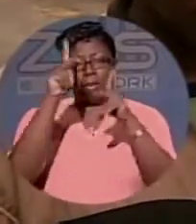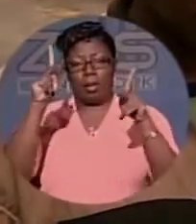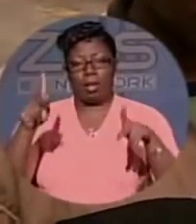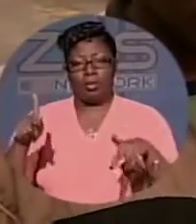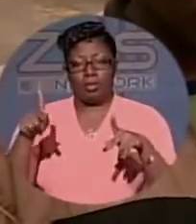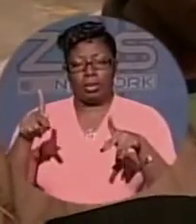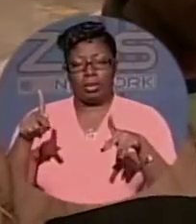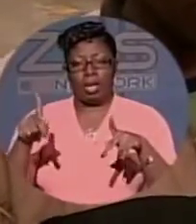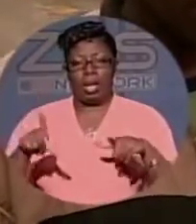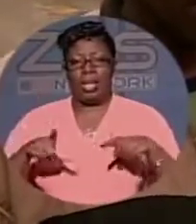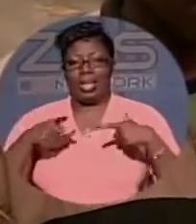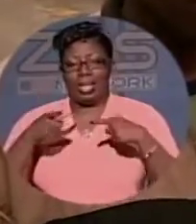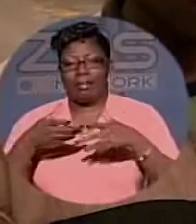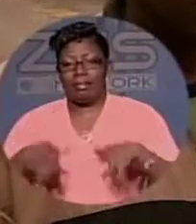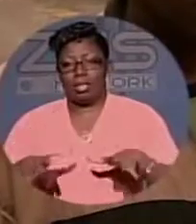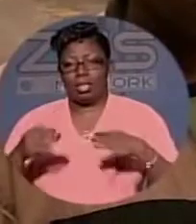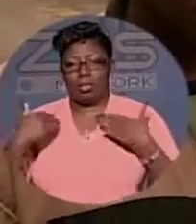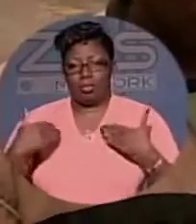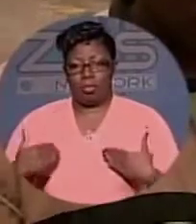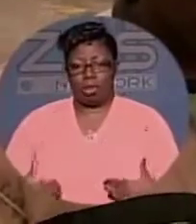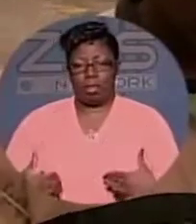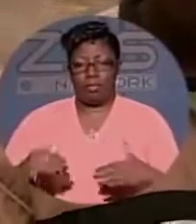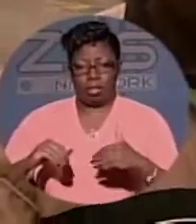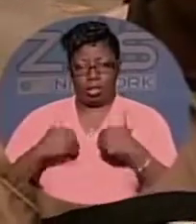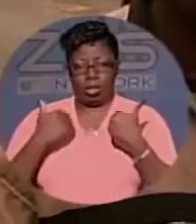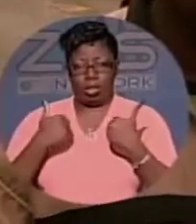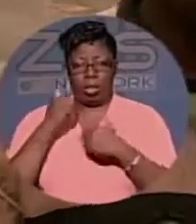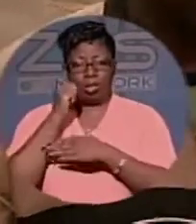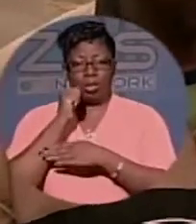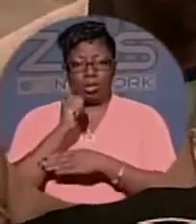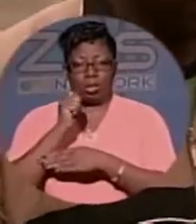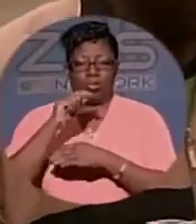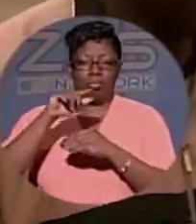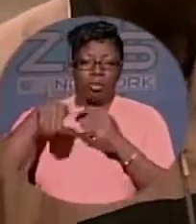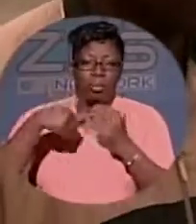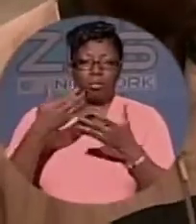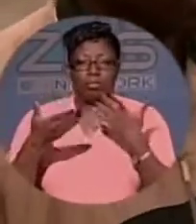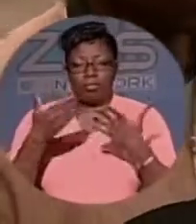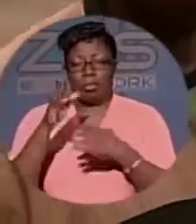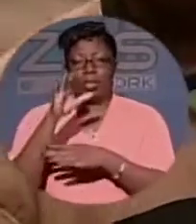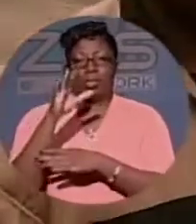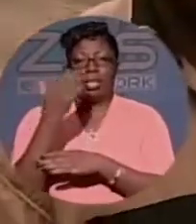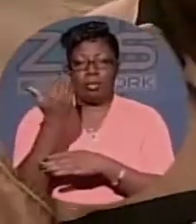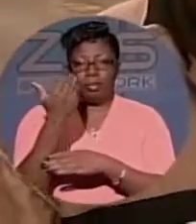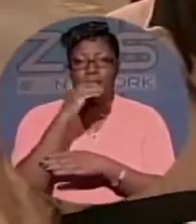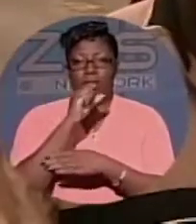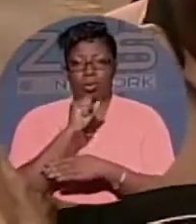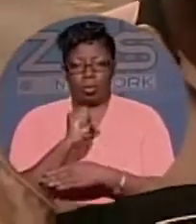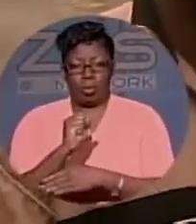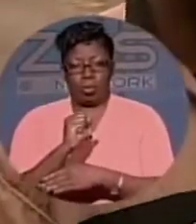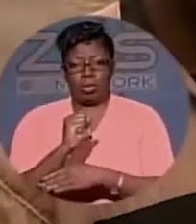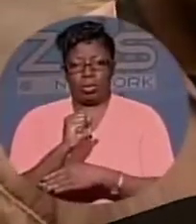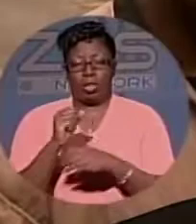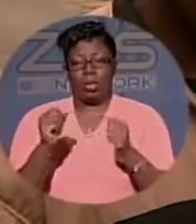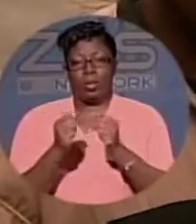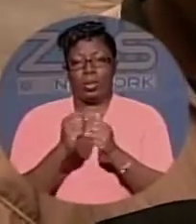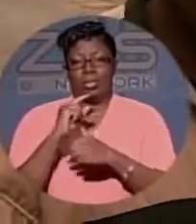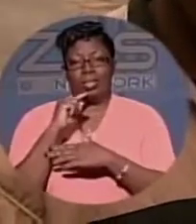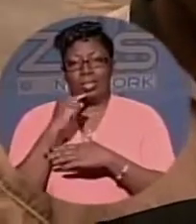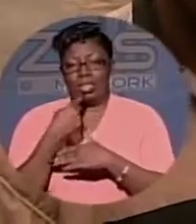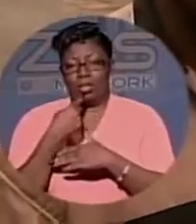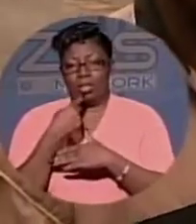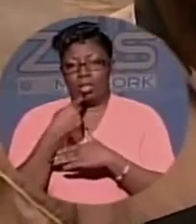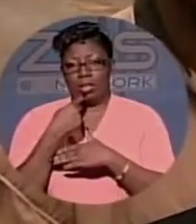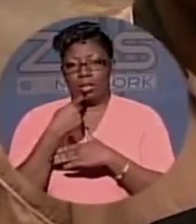found a lifeless body of a young female, believed to be about 15, with a significant injury to the